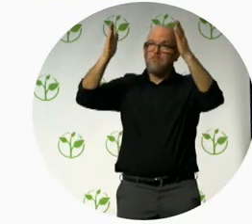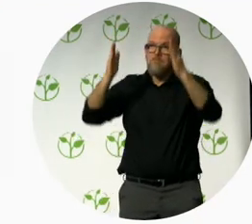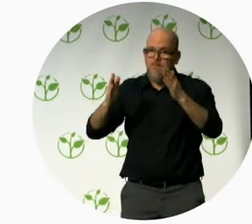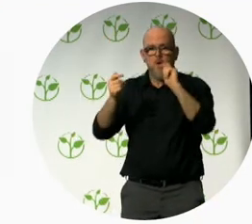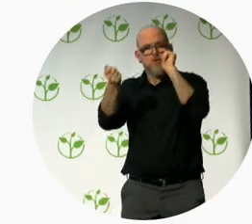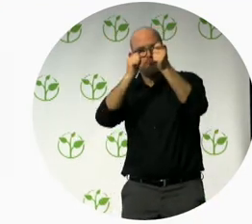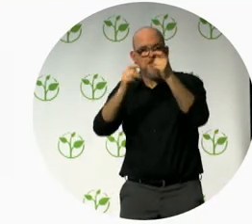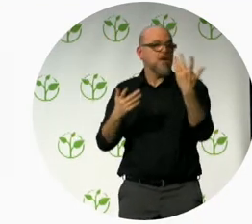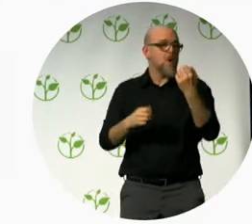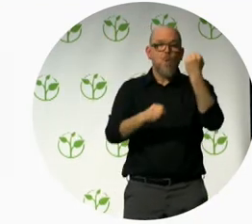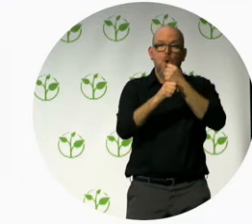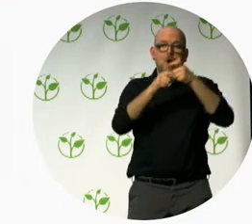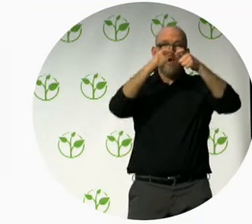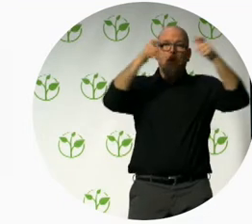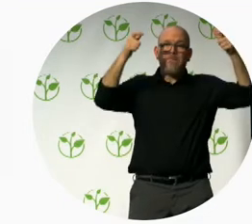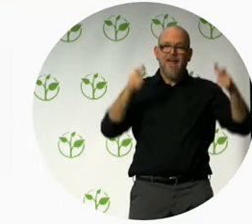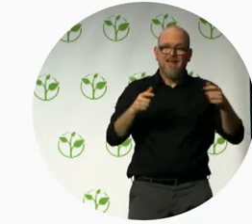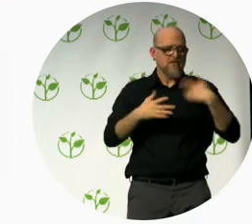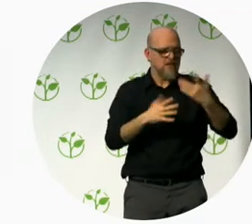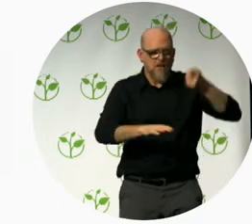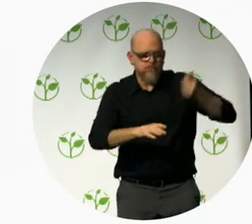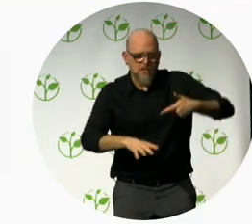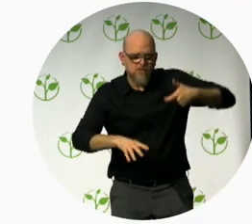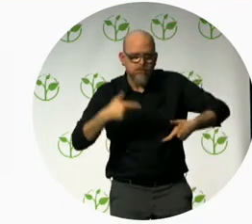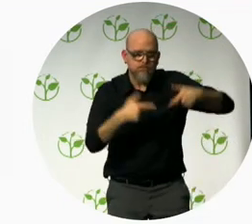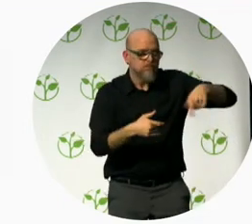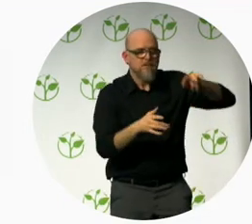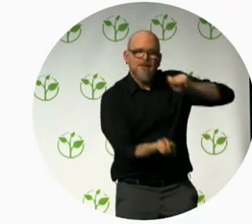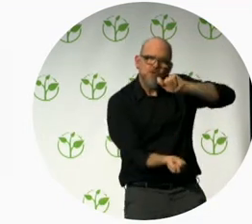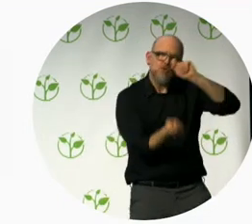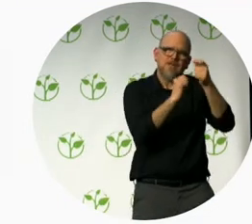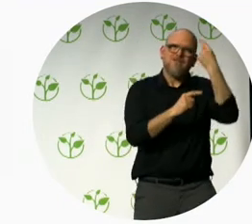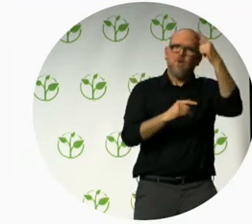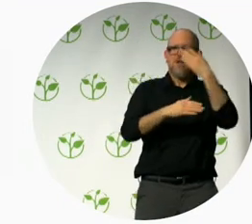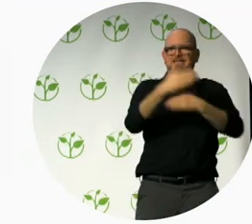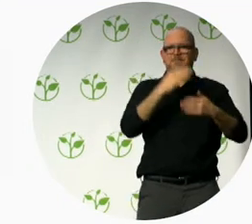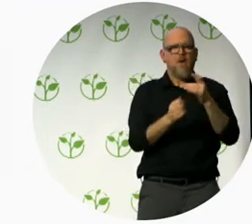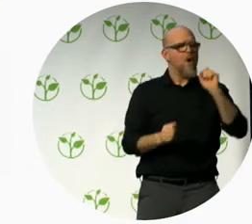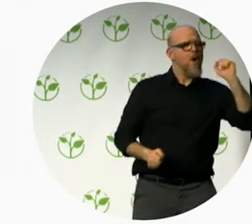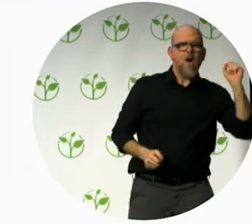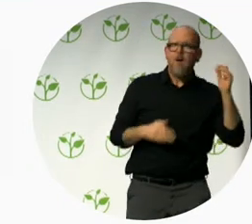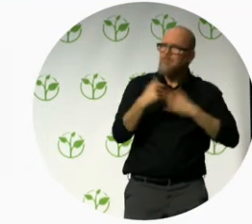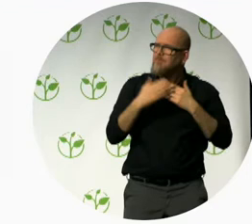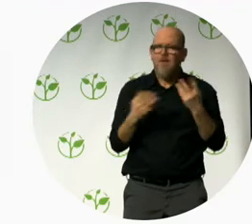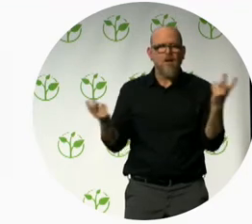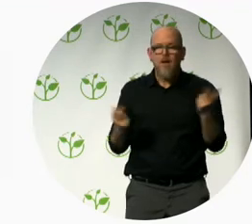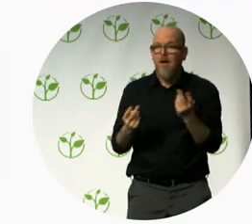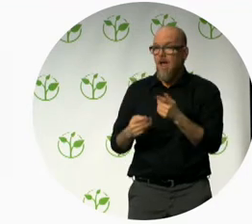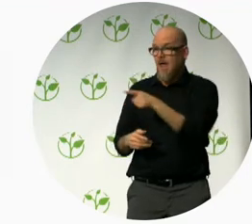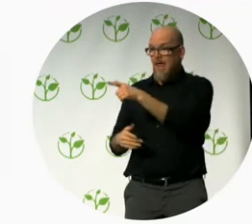that must make sure that all its physical spaces, services,